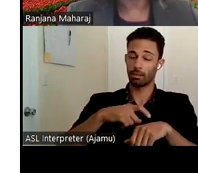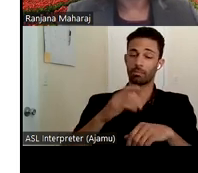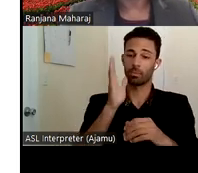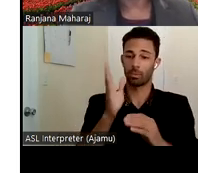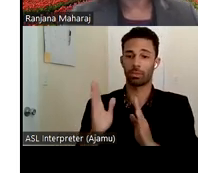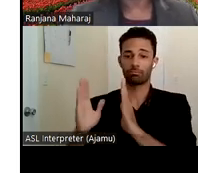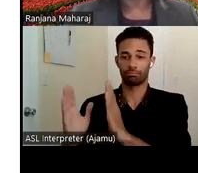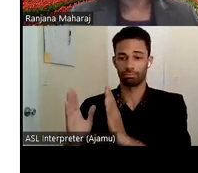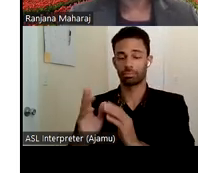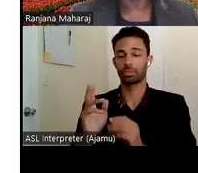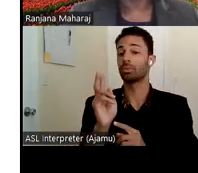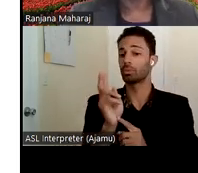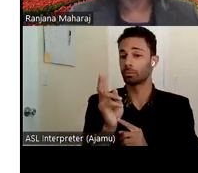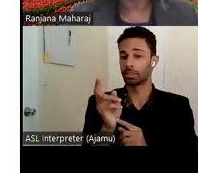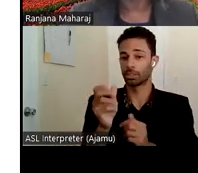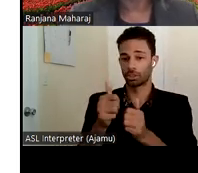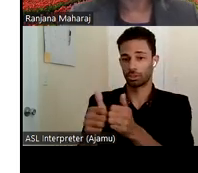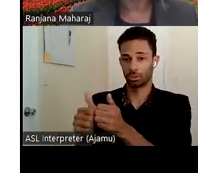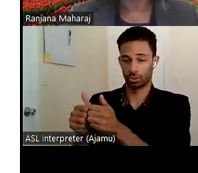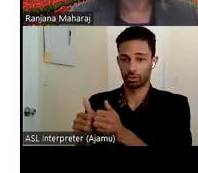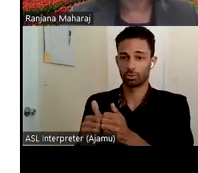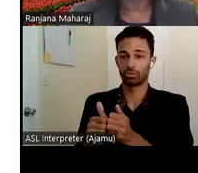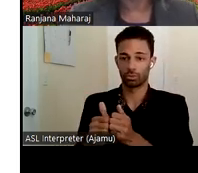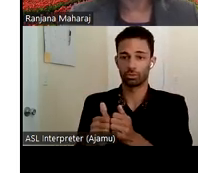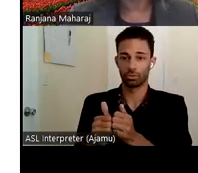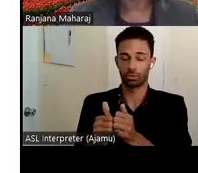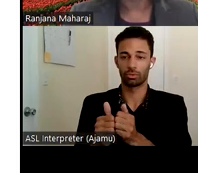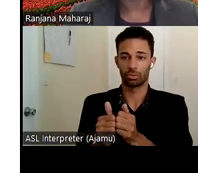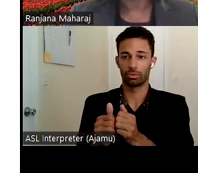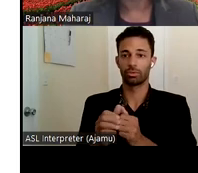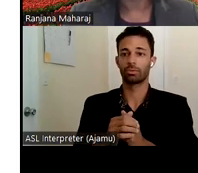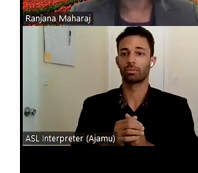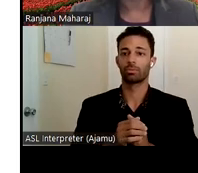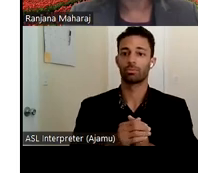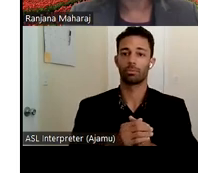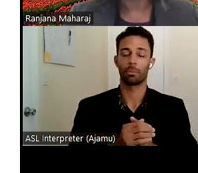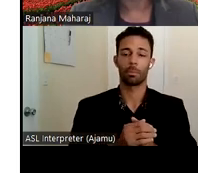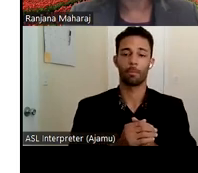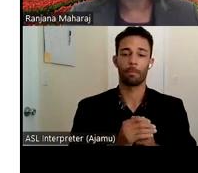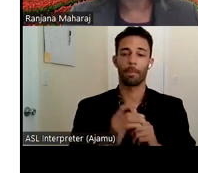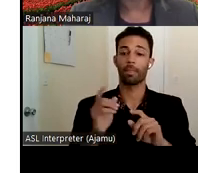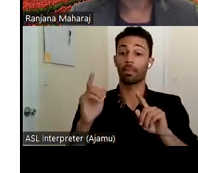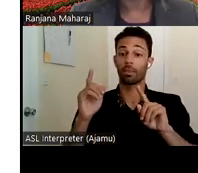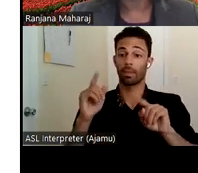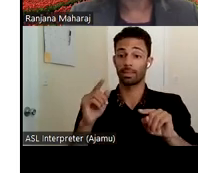have two minutes allocated to each public comment. Attendees joining by